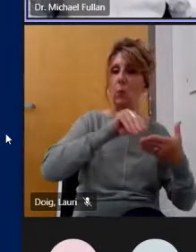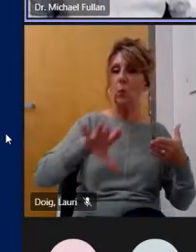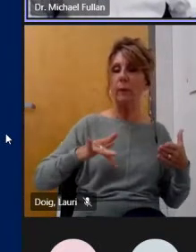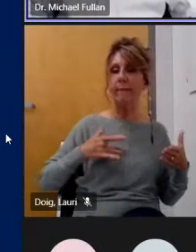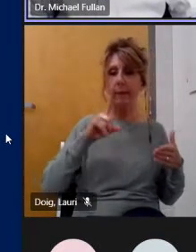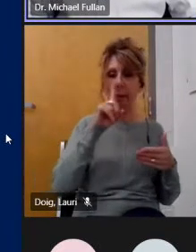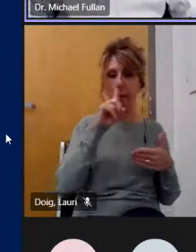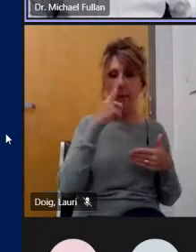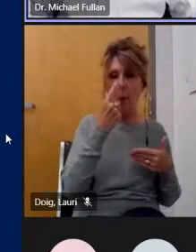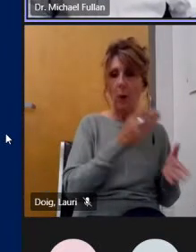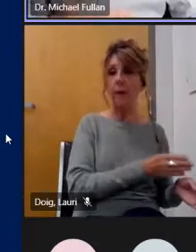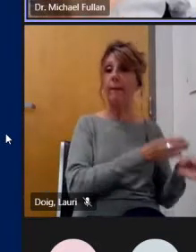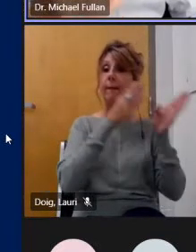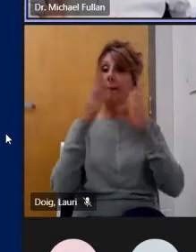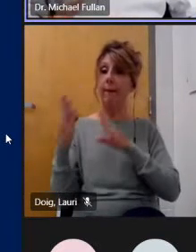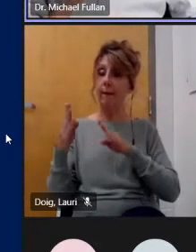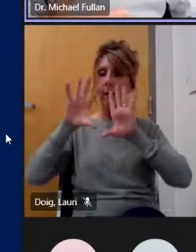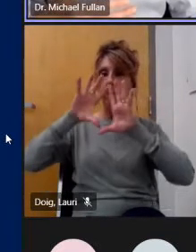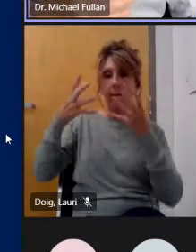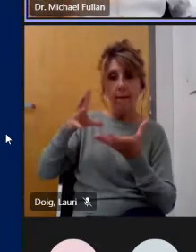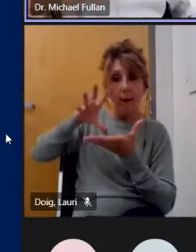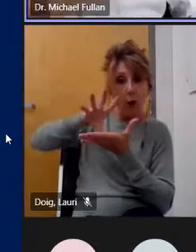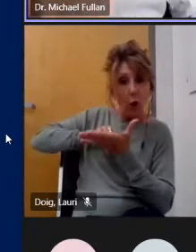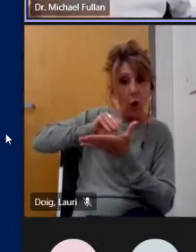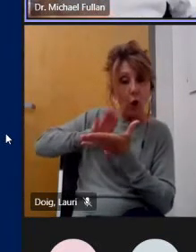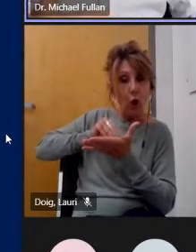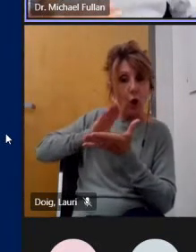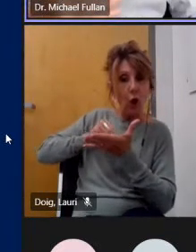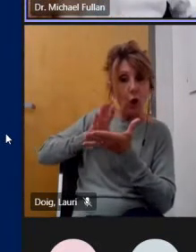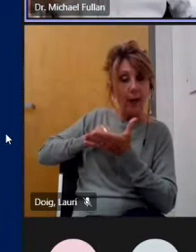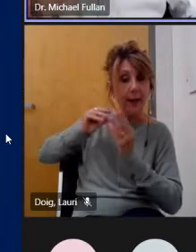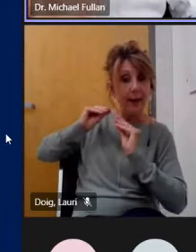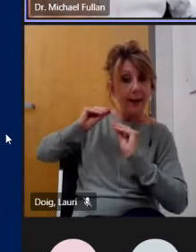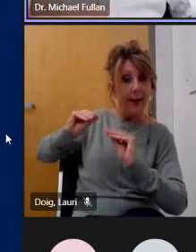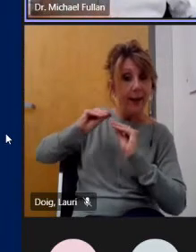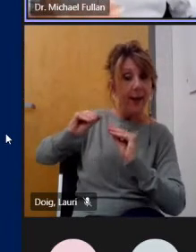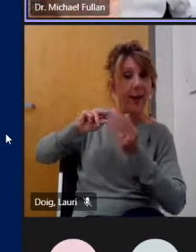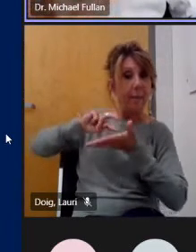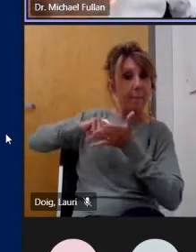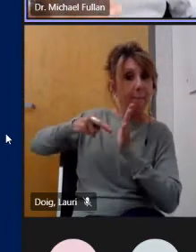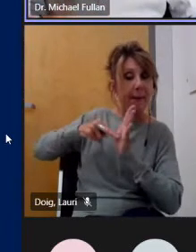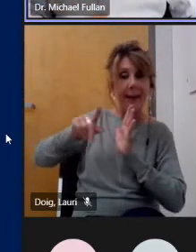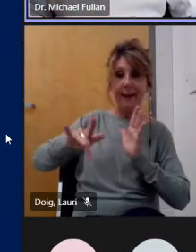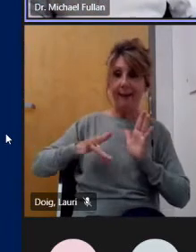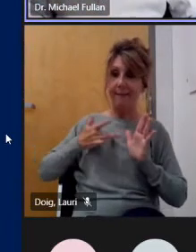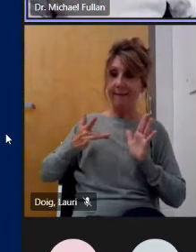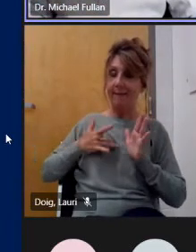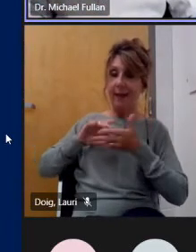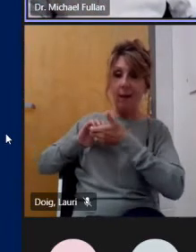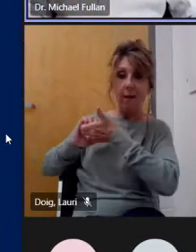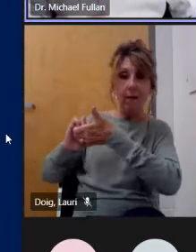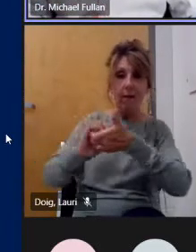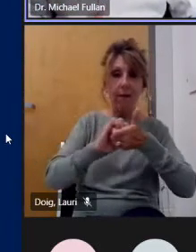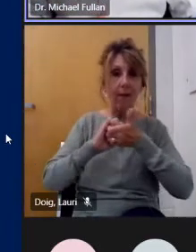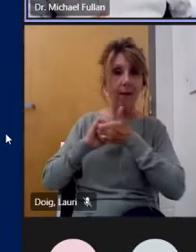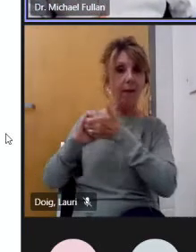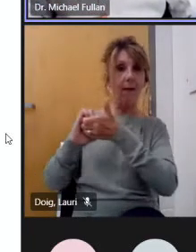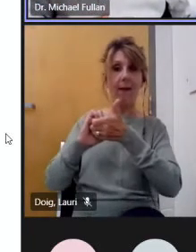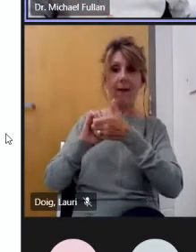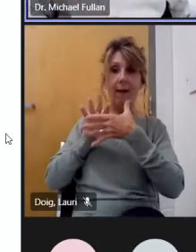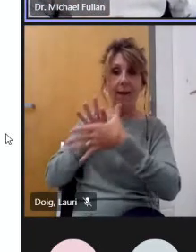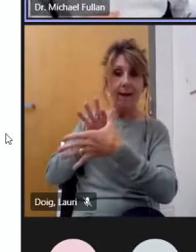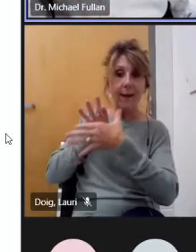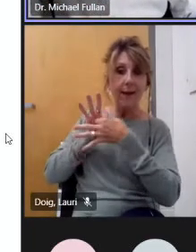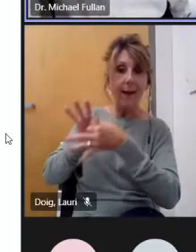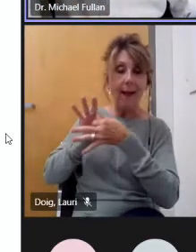deep learning produces uh new ideas collectivity sense of humanity all of those things uh and then we